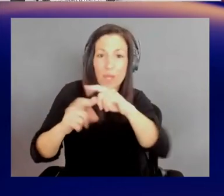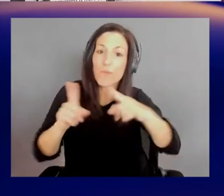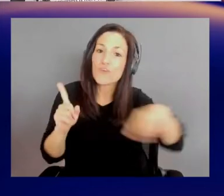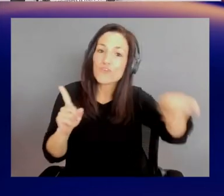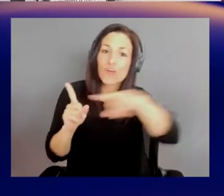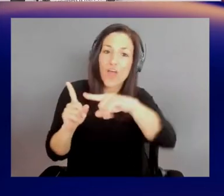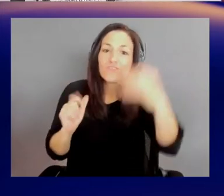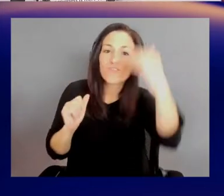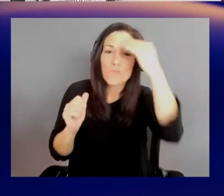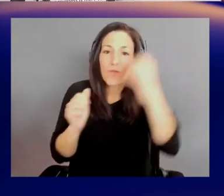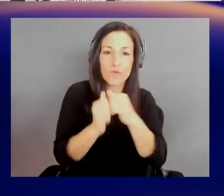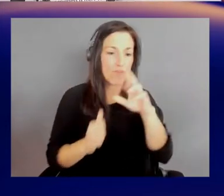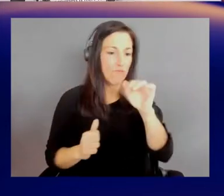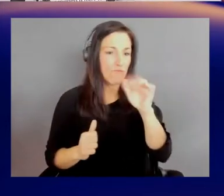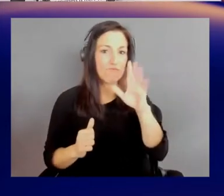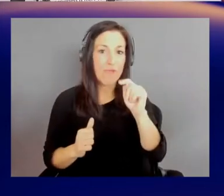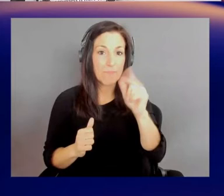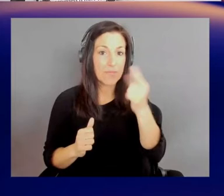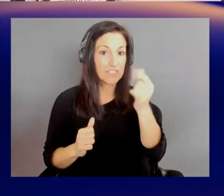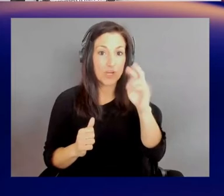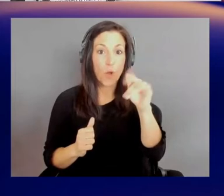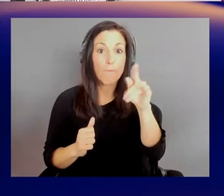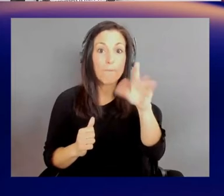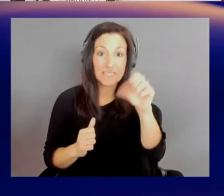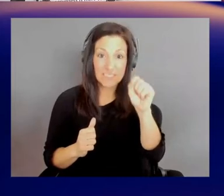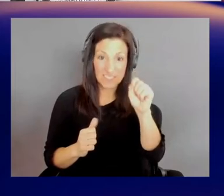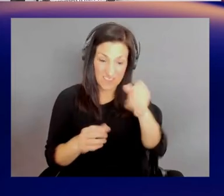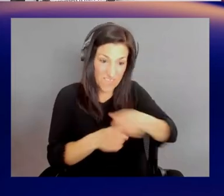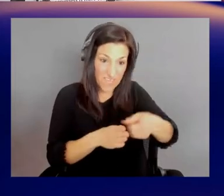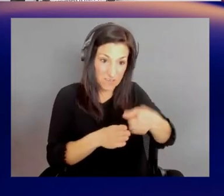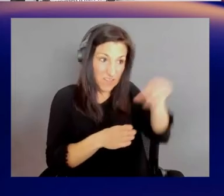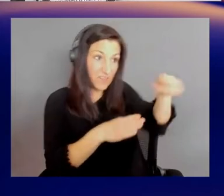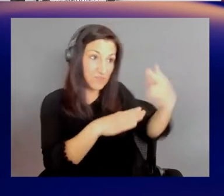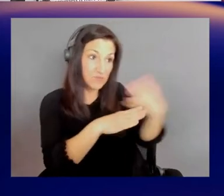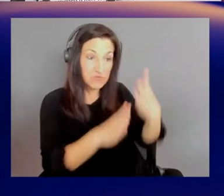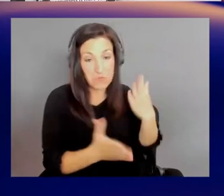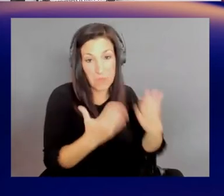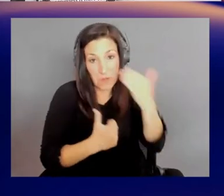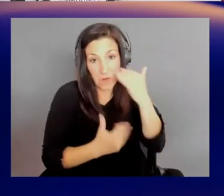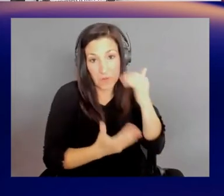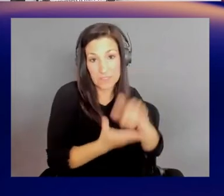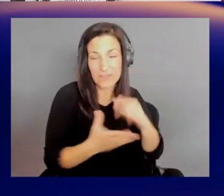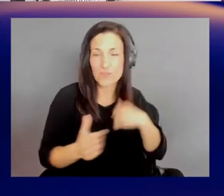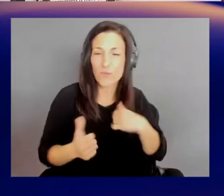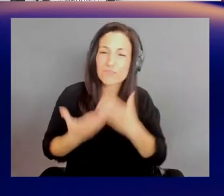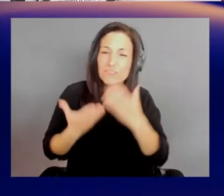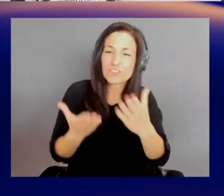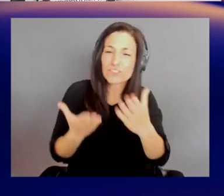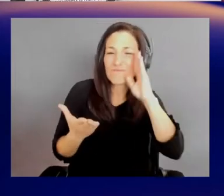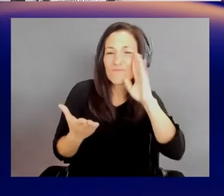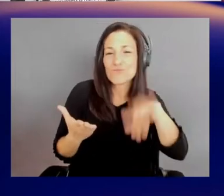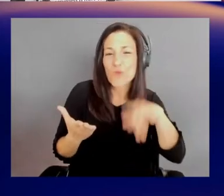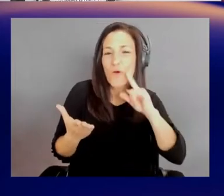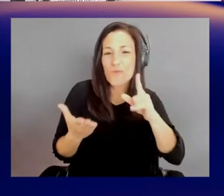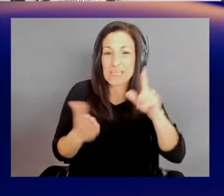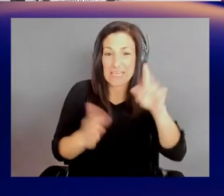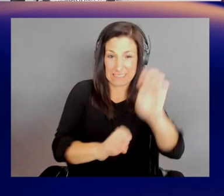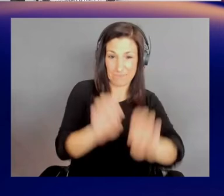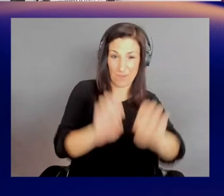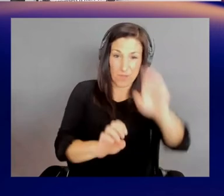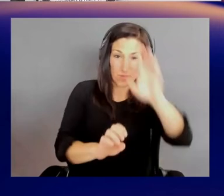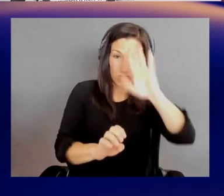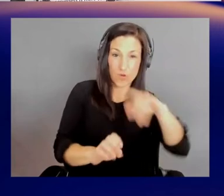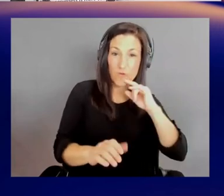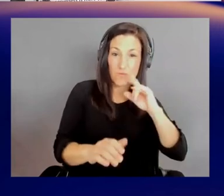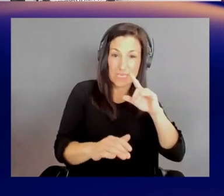which maybe this user is, what I would suggest is if you know the experiment and you know the accession code that you're looking for, you can actually